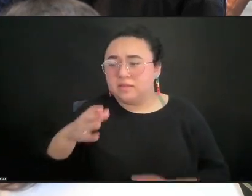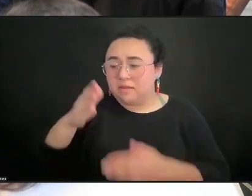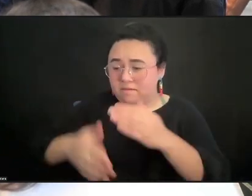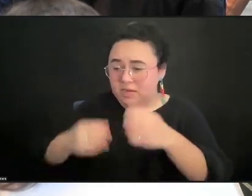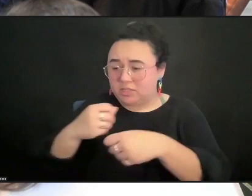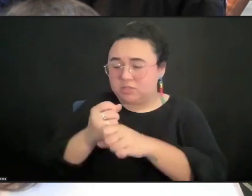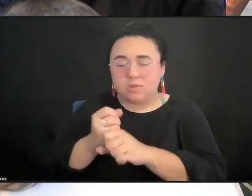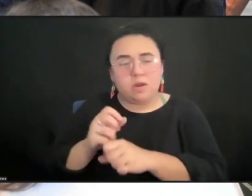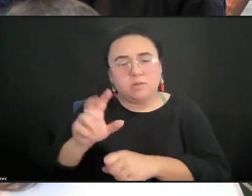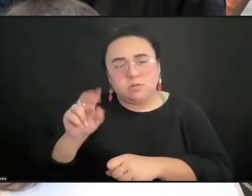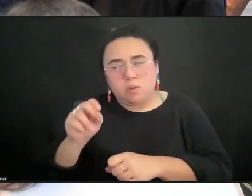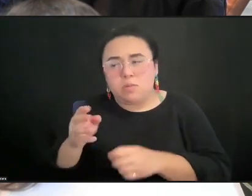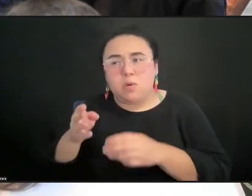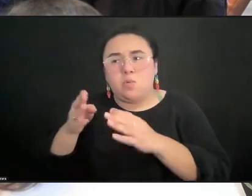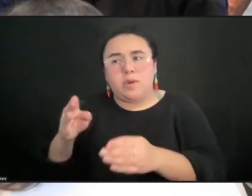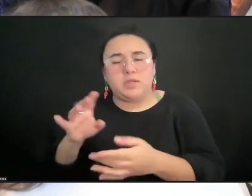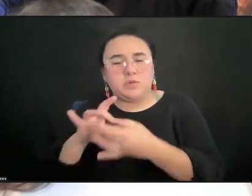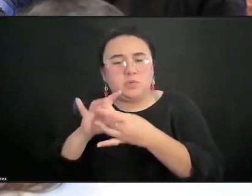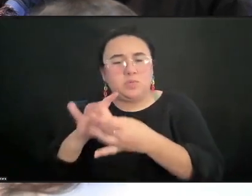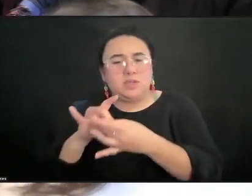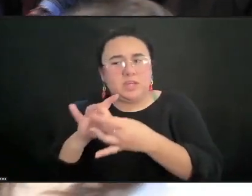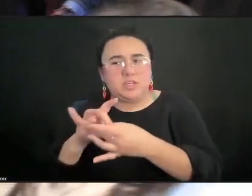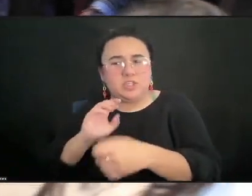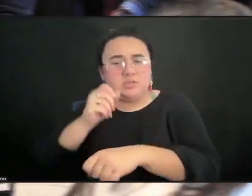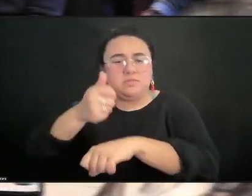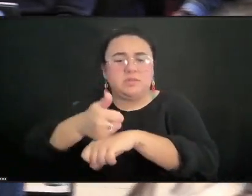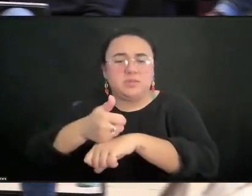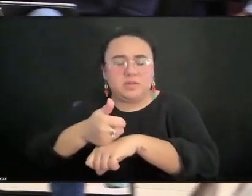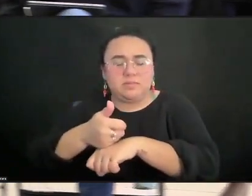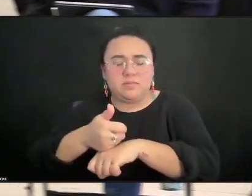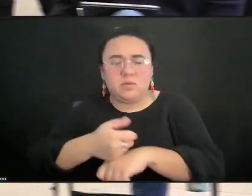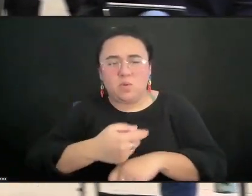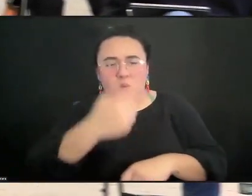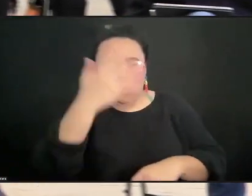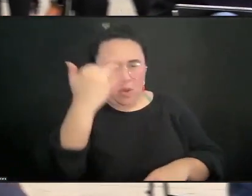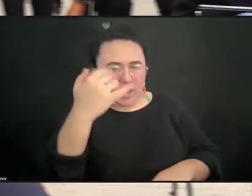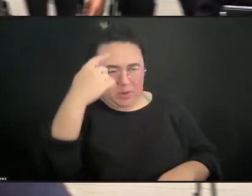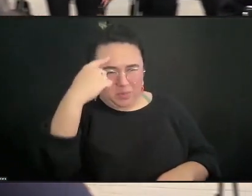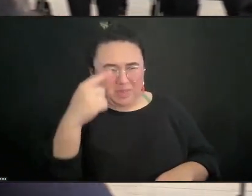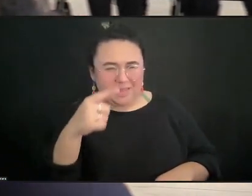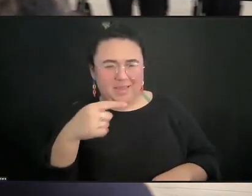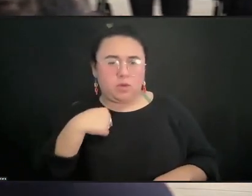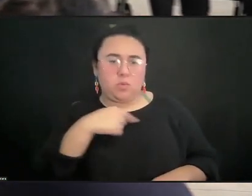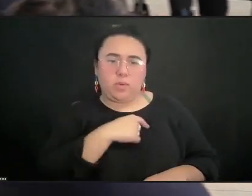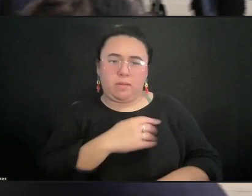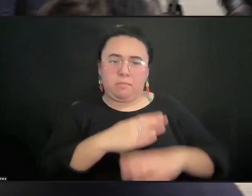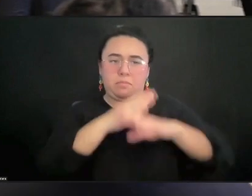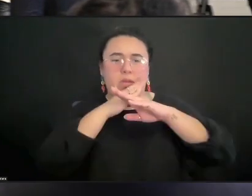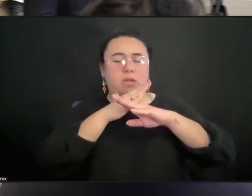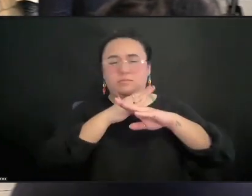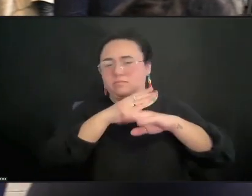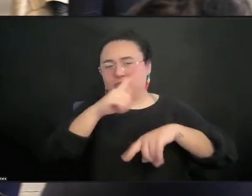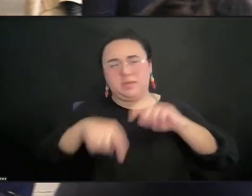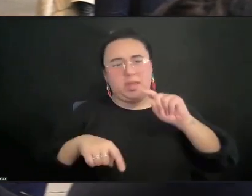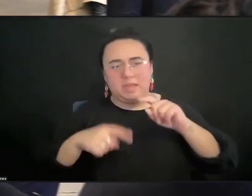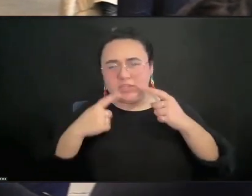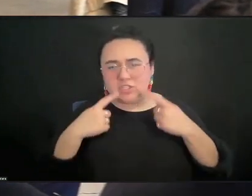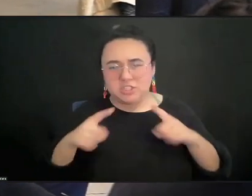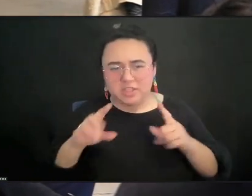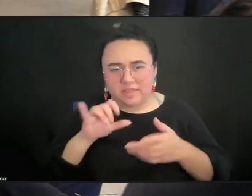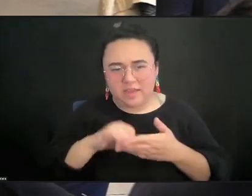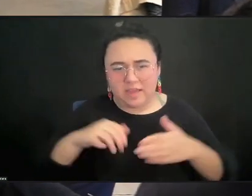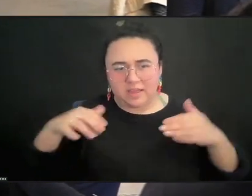What's standing in the way in your mind as a creative producer? I think there is hope in the sense that